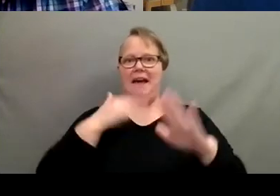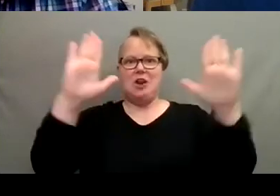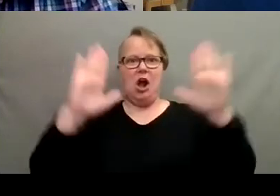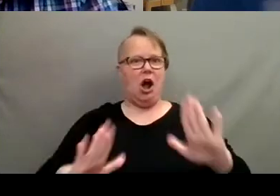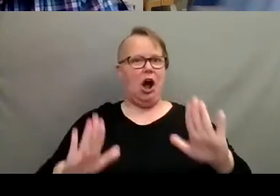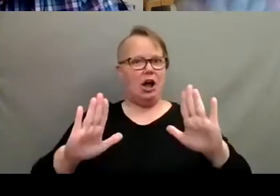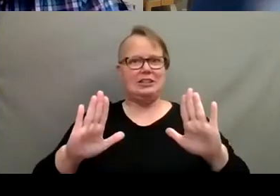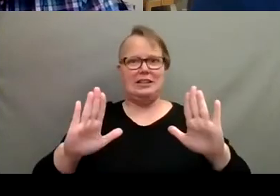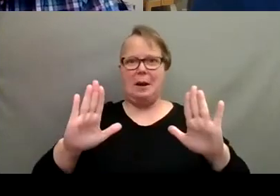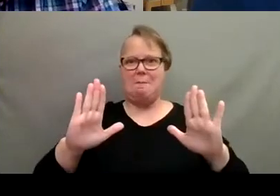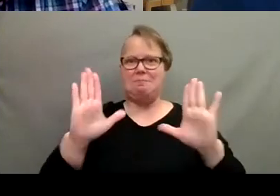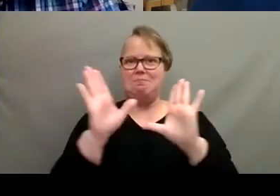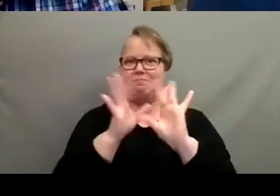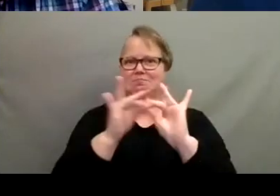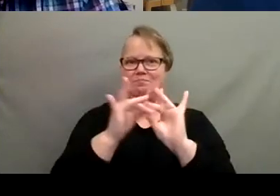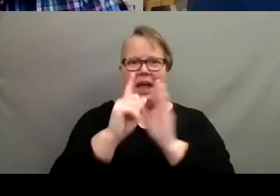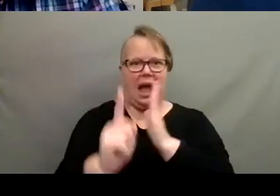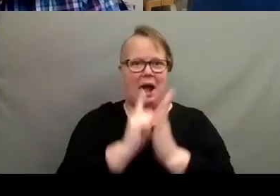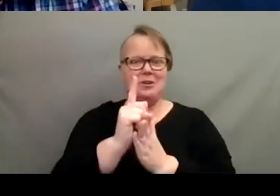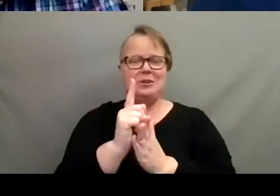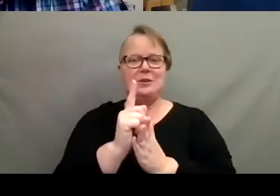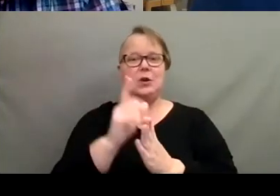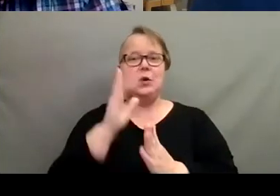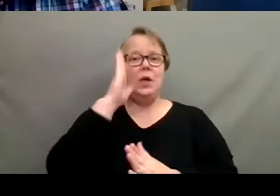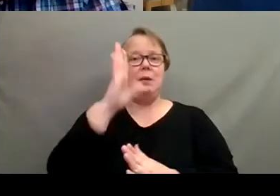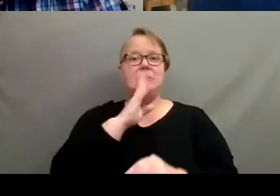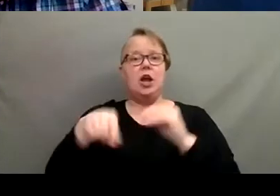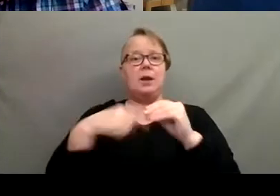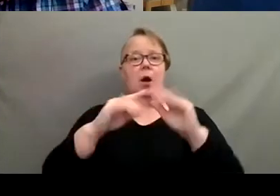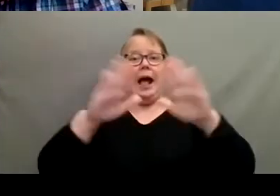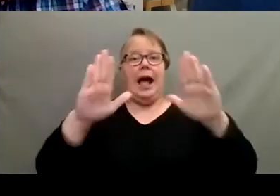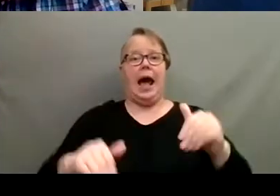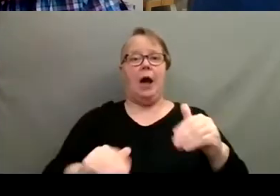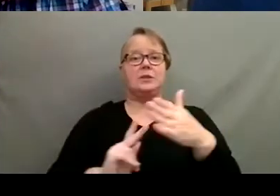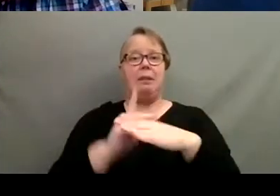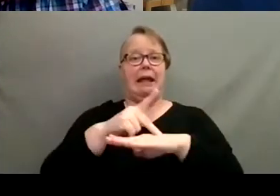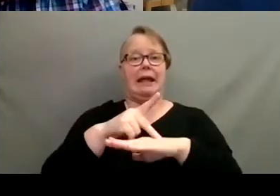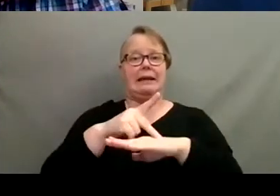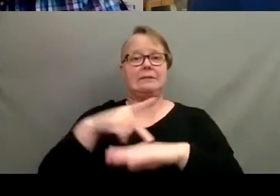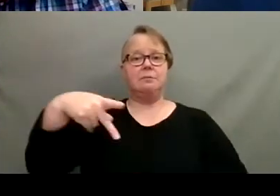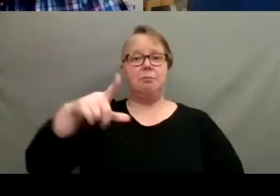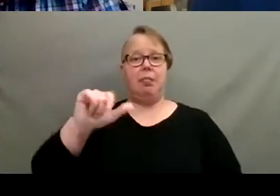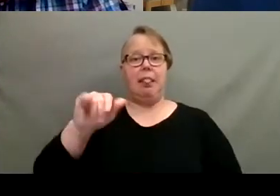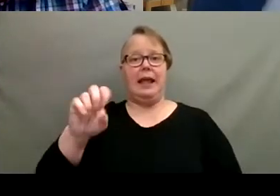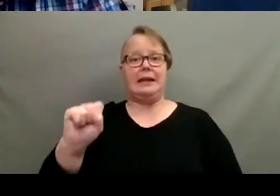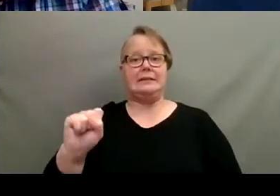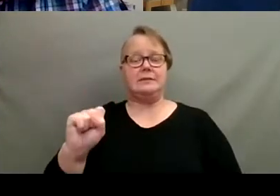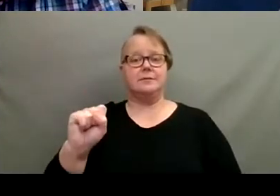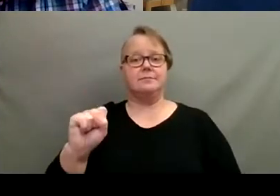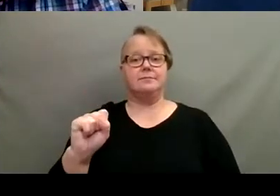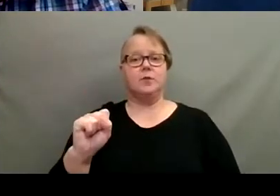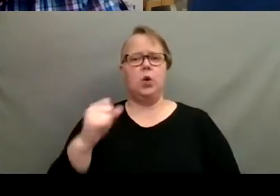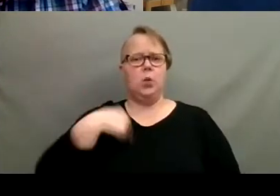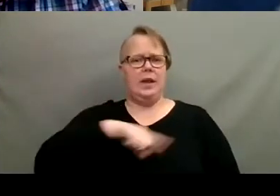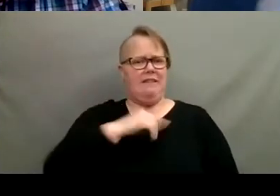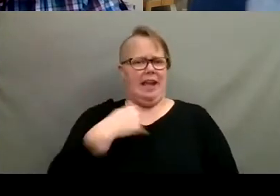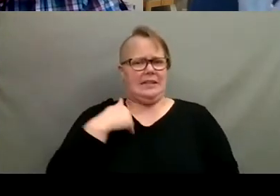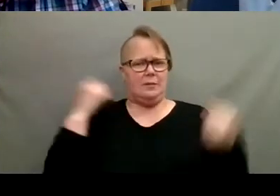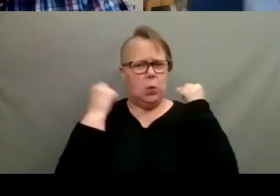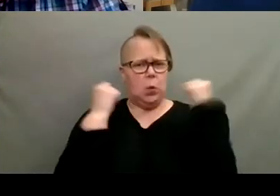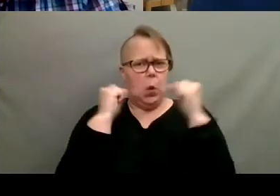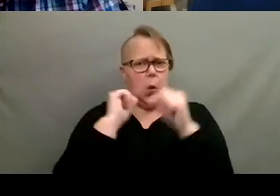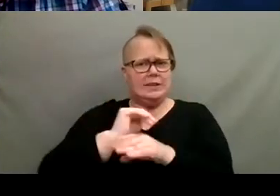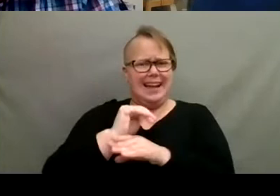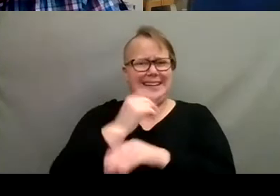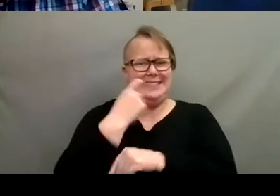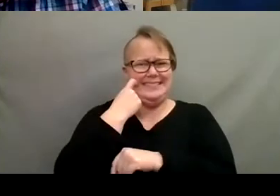I know. So, yeah, we're going to be talking house plants today. And it's probably a good thing because, you know, we've had some cold nights recently, but I